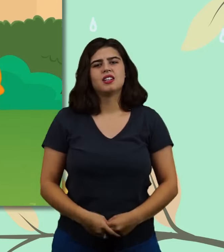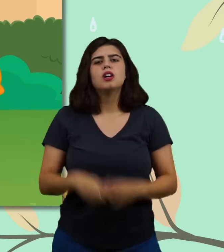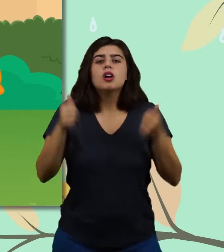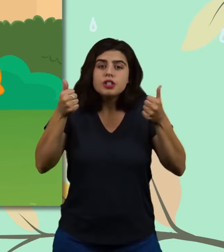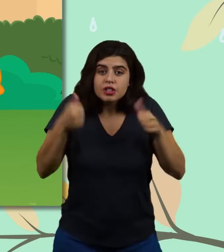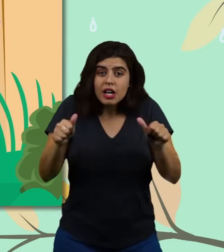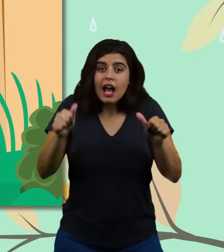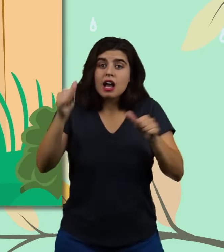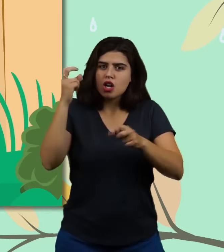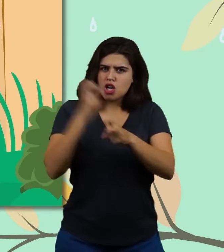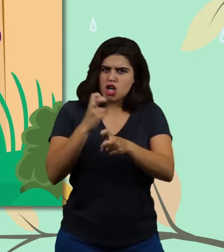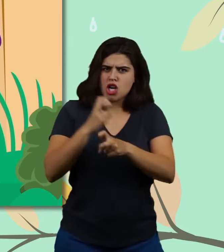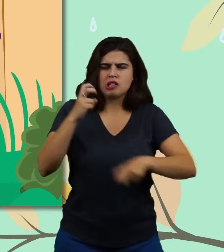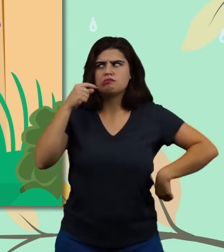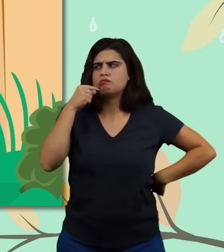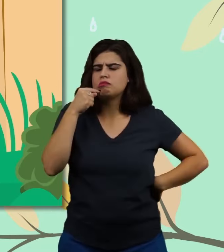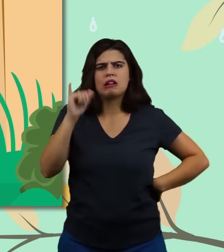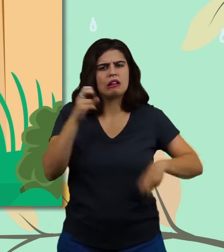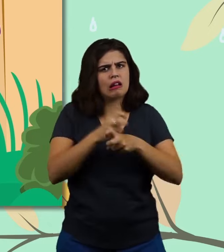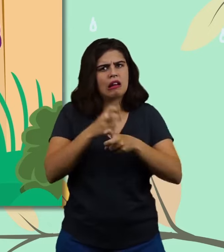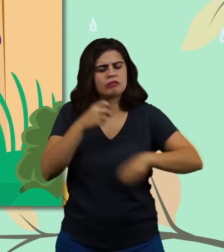it's going to be more difficult than i thought